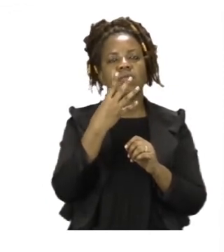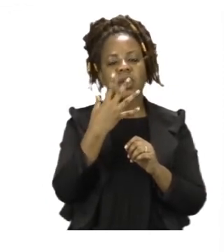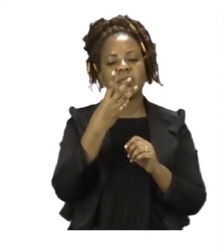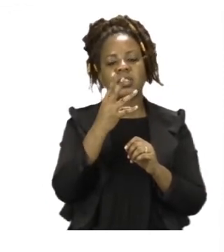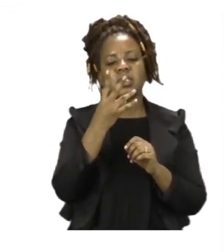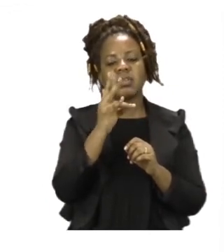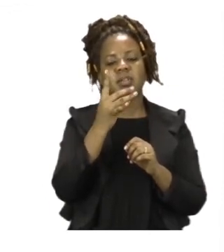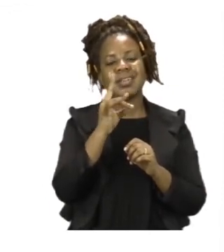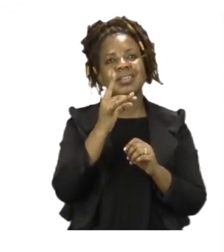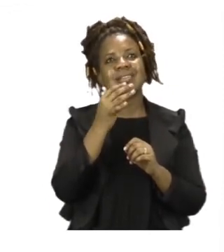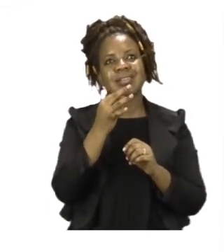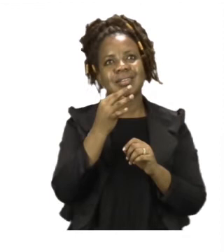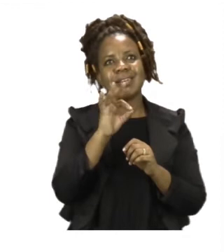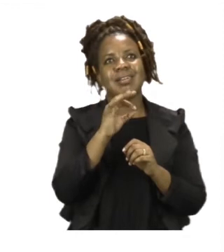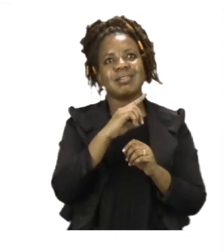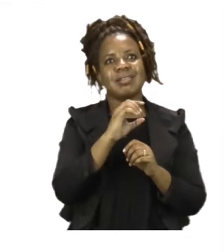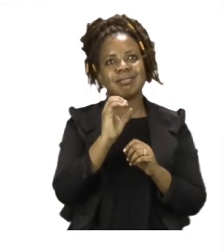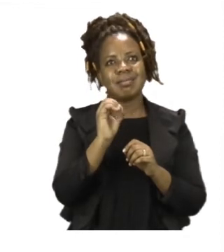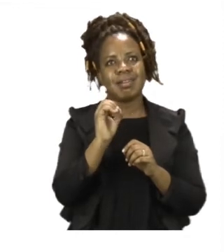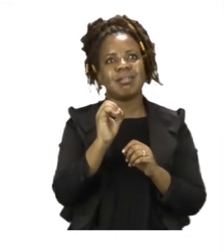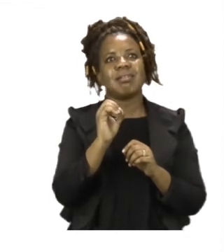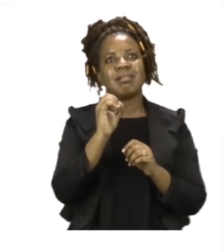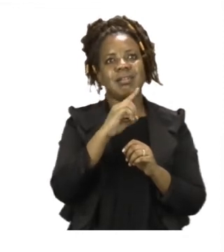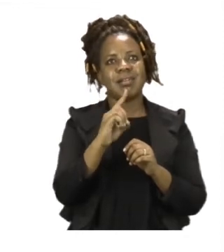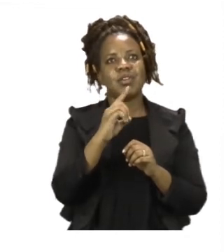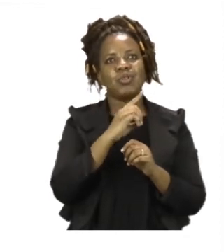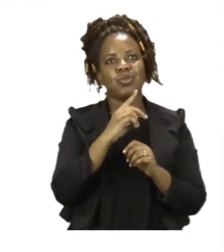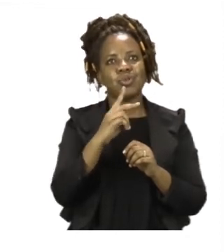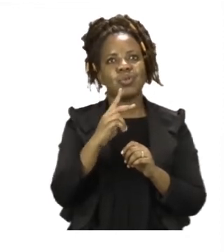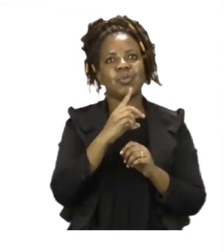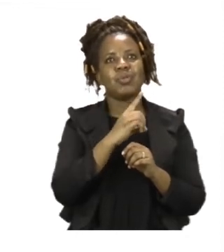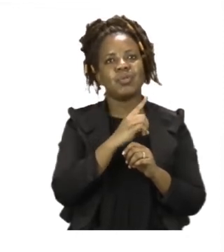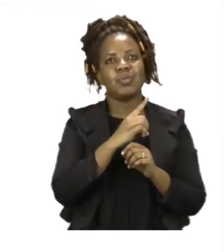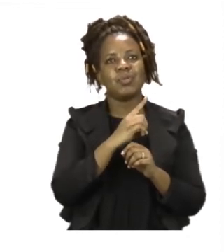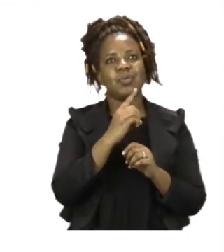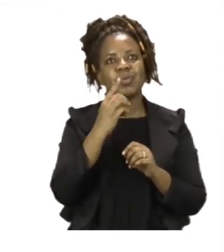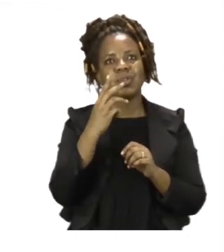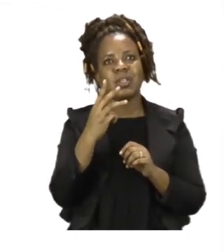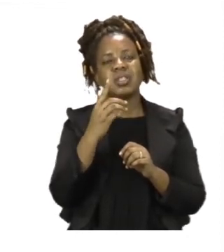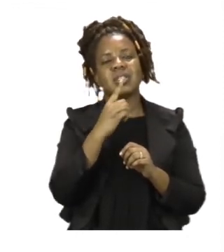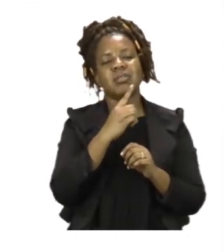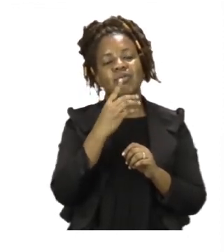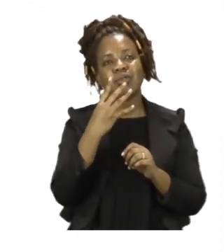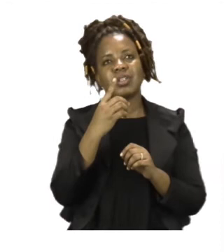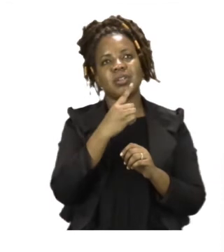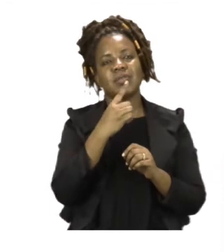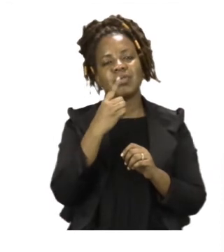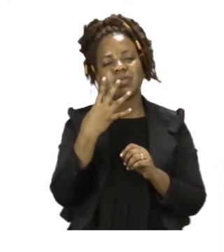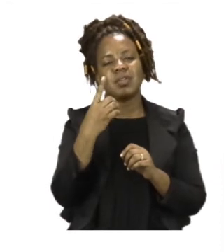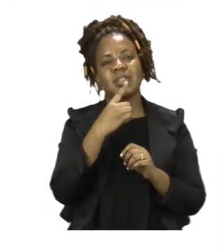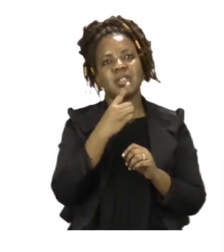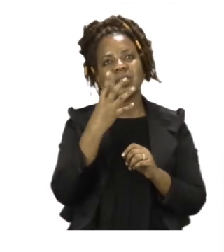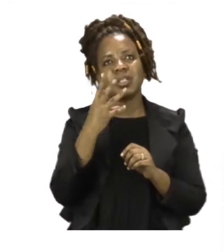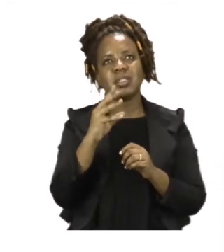that we can see next to the box of prepositions. Now that picture is what we're going to be looking at. Just like